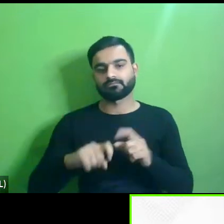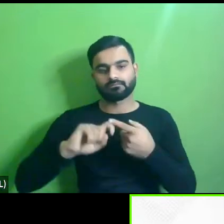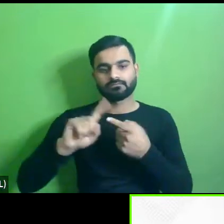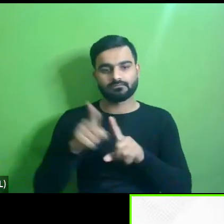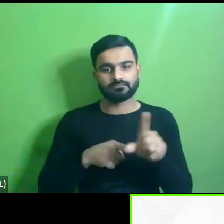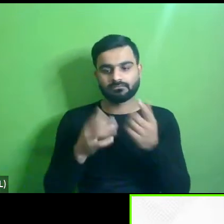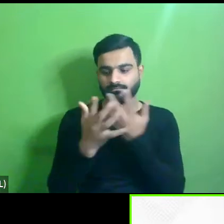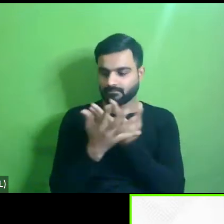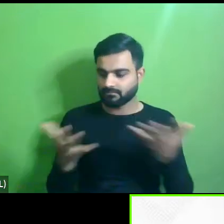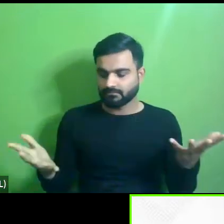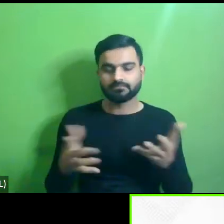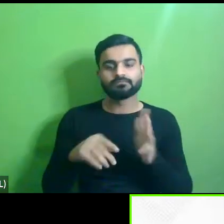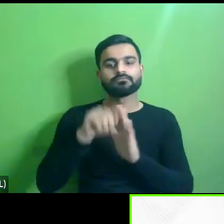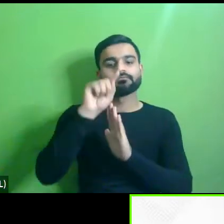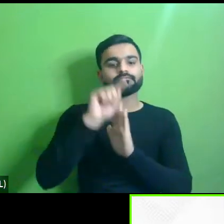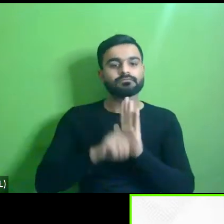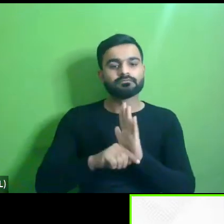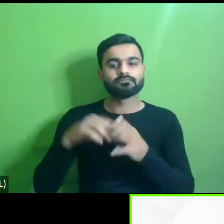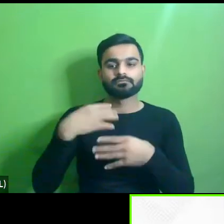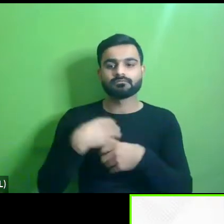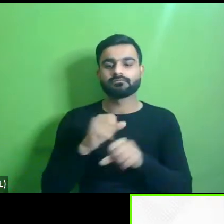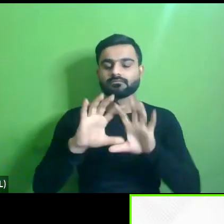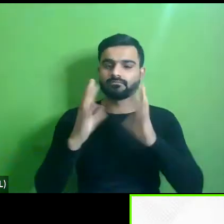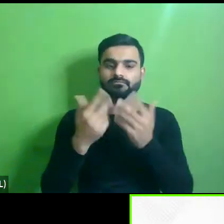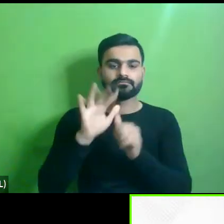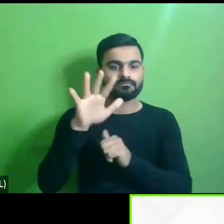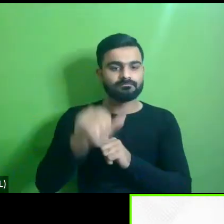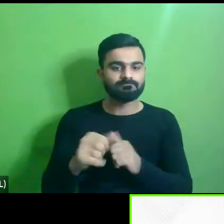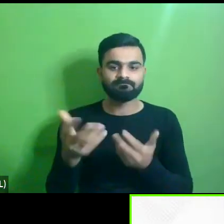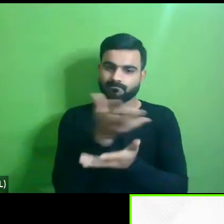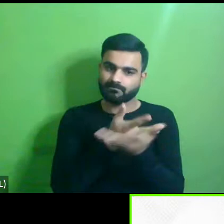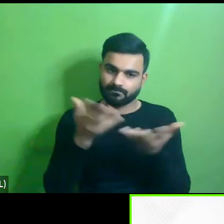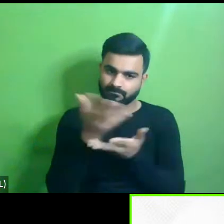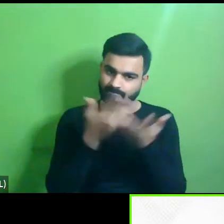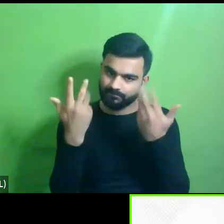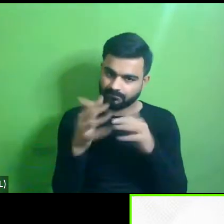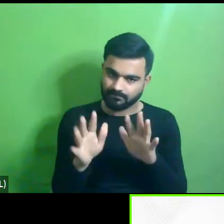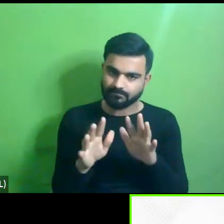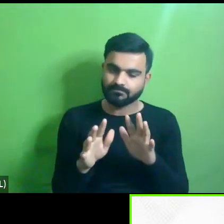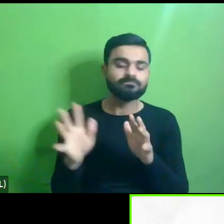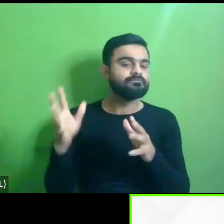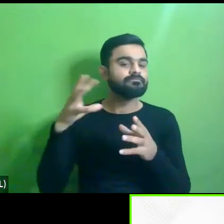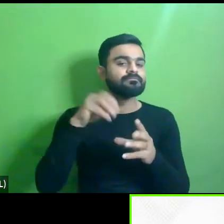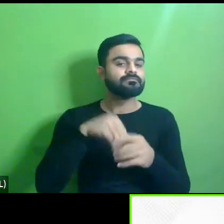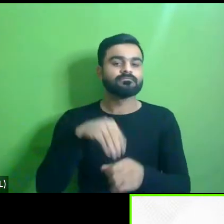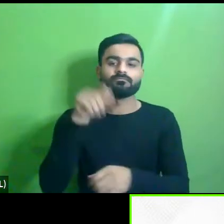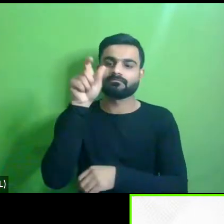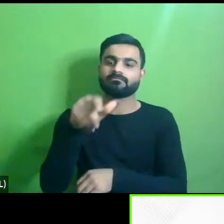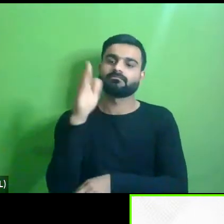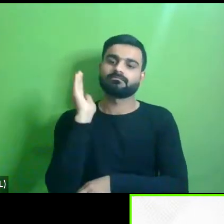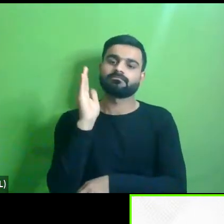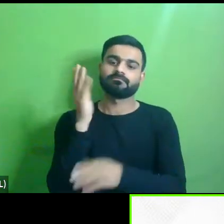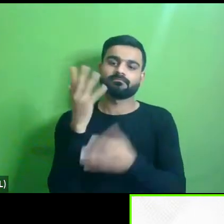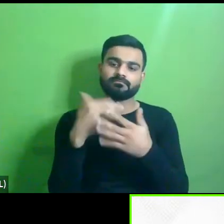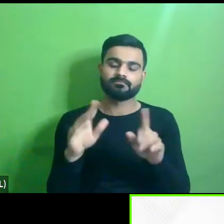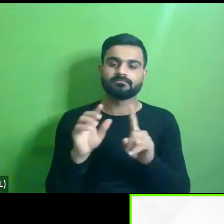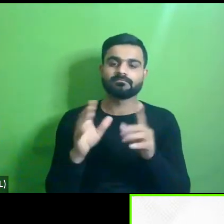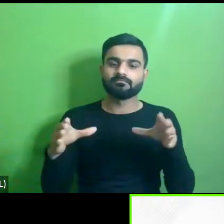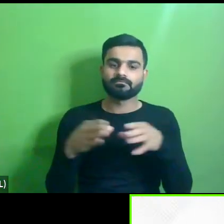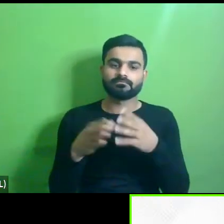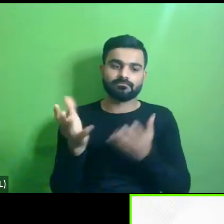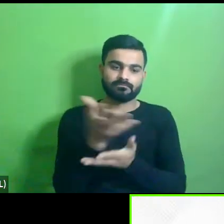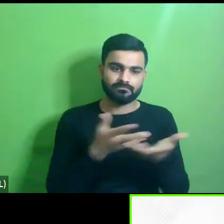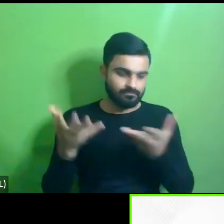of the principle of universal accessibility which was also discussed uh um um in the in the panel discussion uh the panel discussion